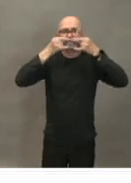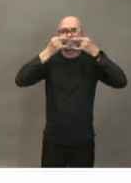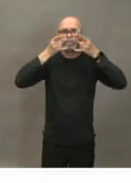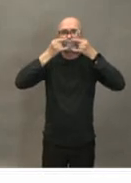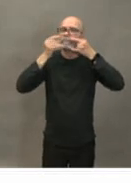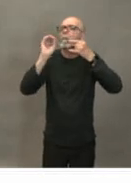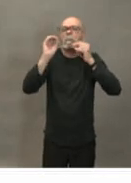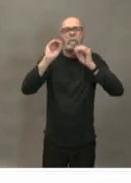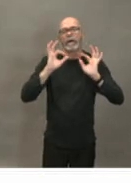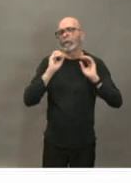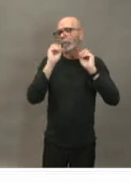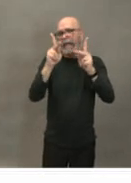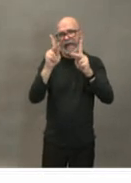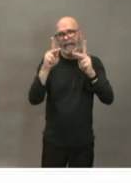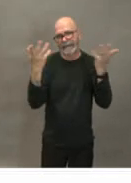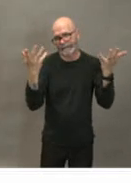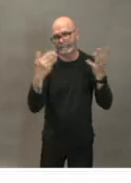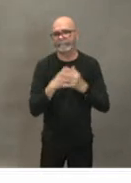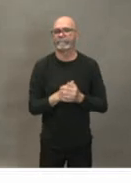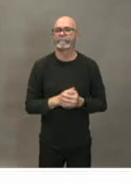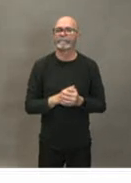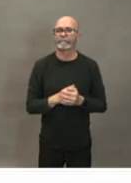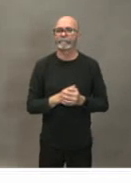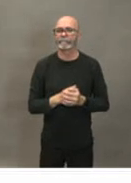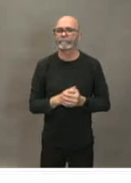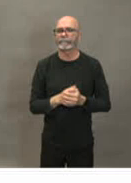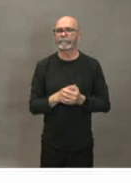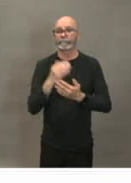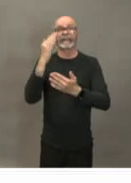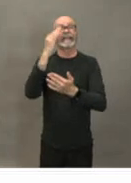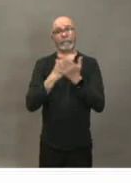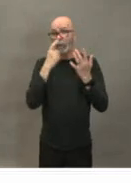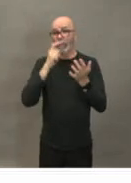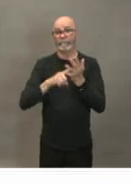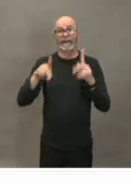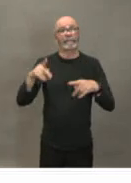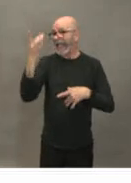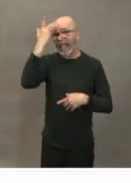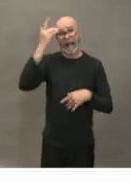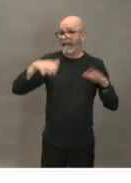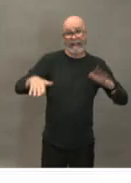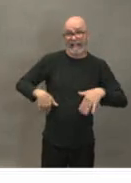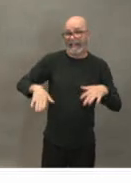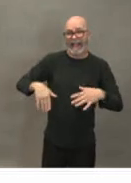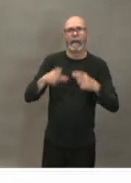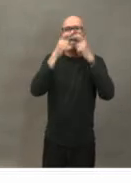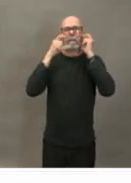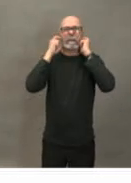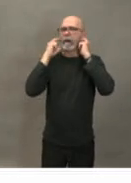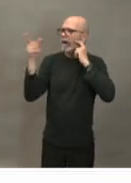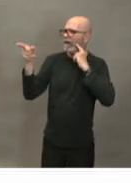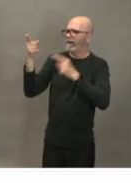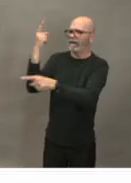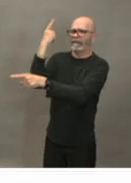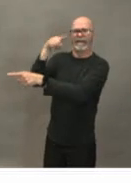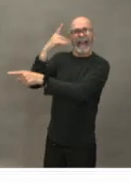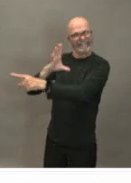asymptomatic people wearing masks first of all there's no evidence that that that actually